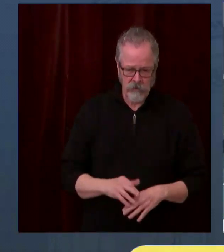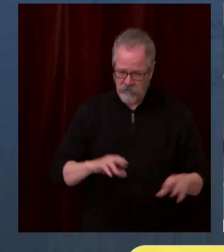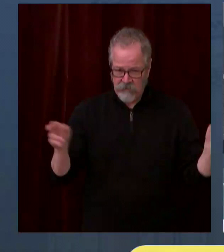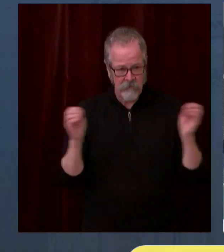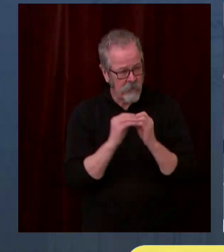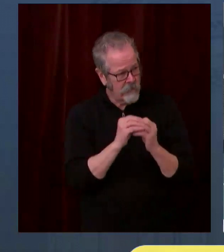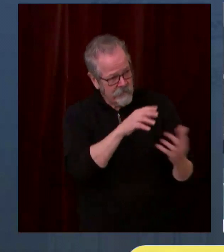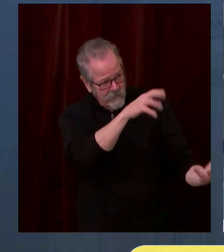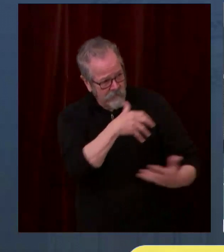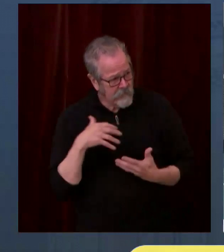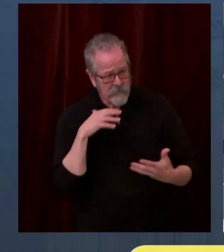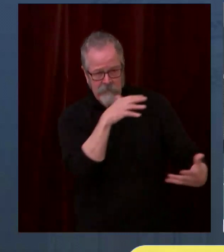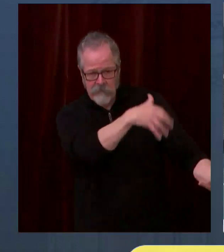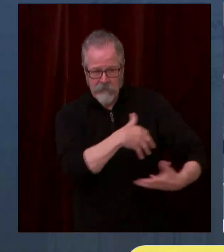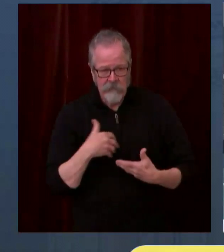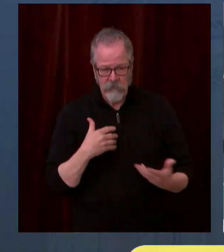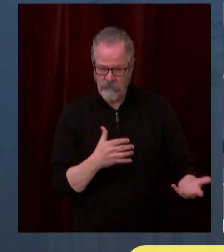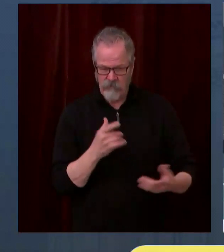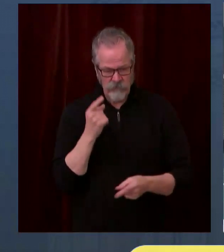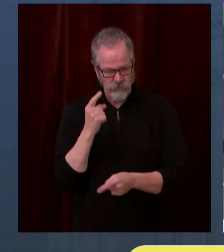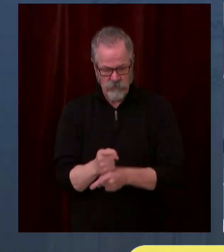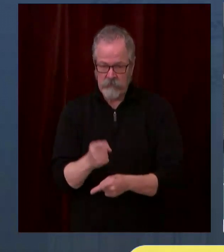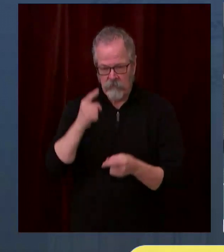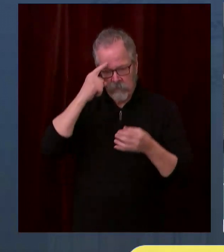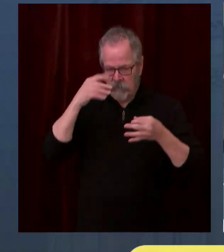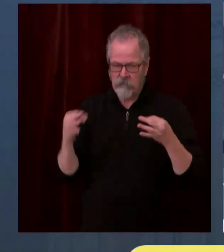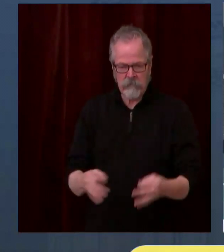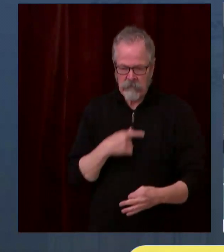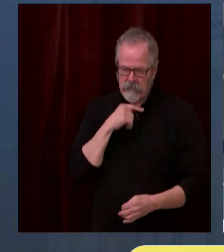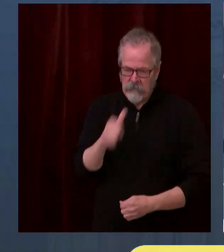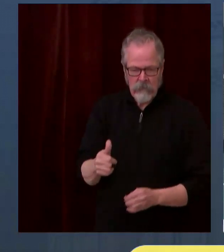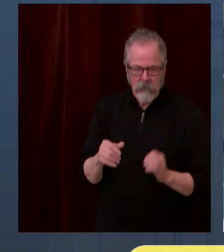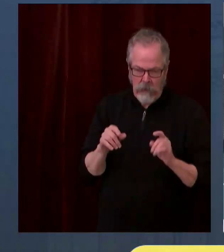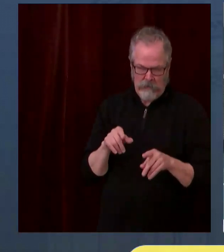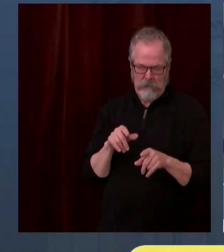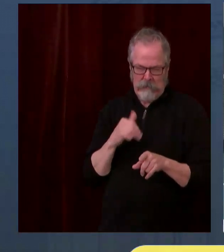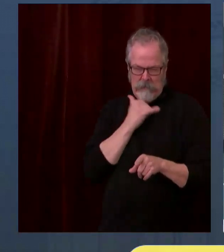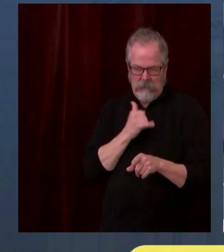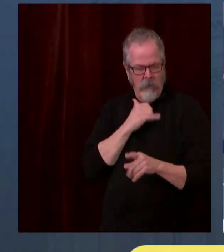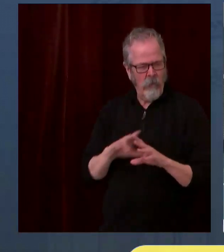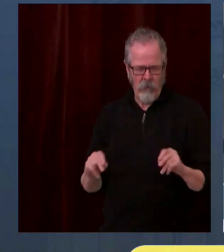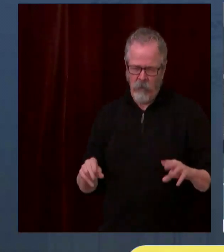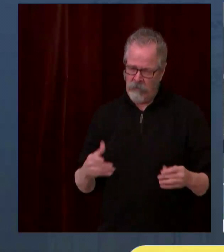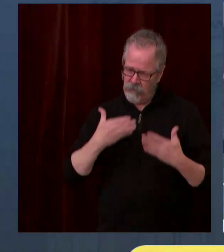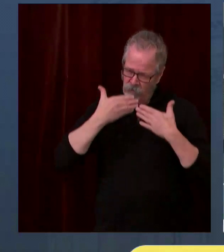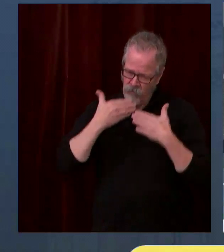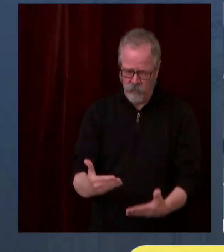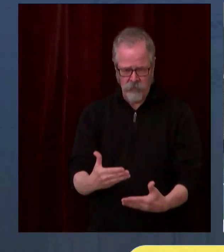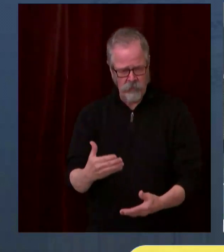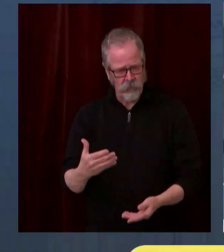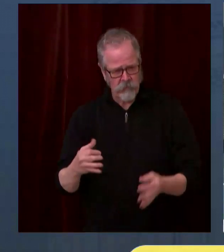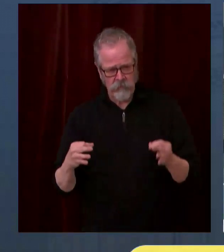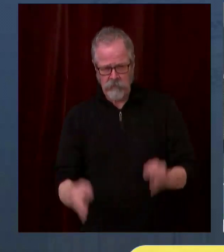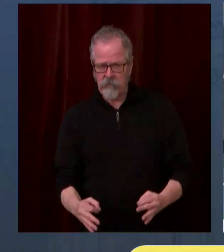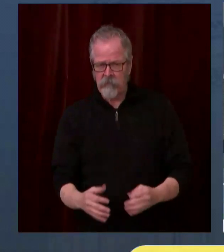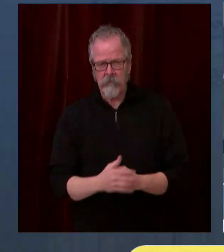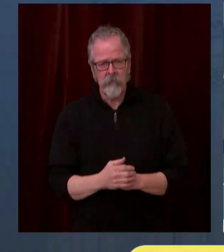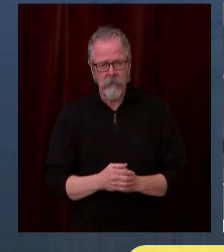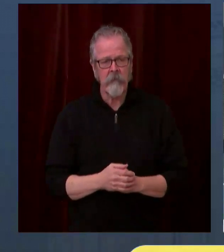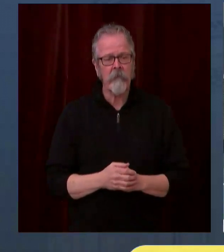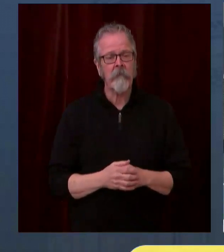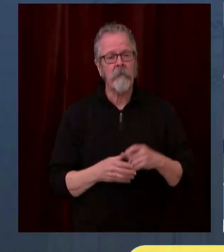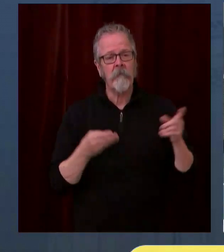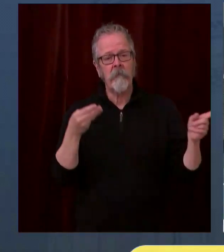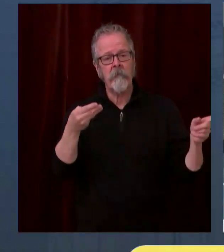Microsoft, like Starbucks and like Kaiser Permanente, is really just a small part of a large business community